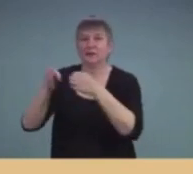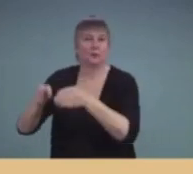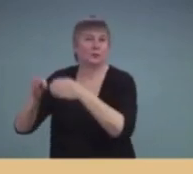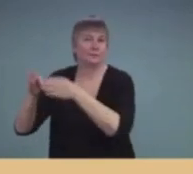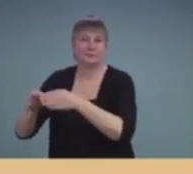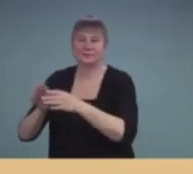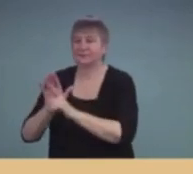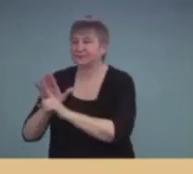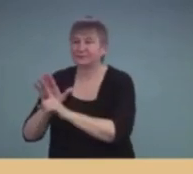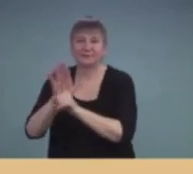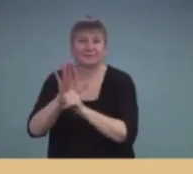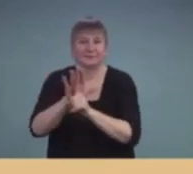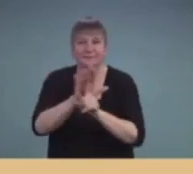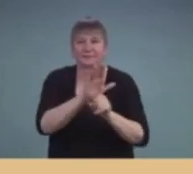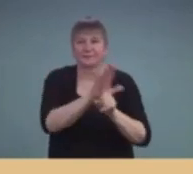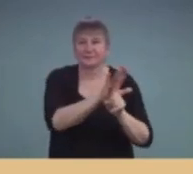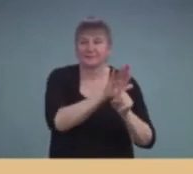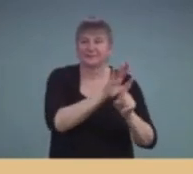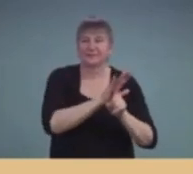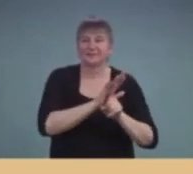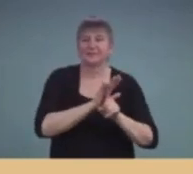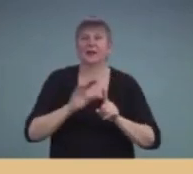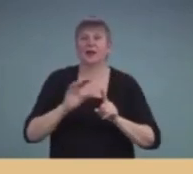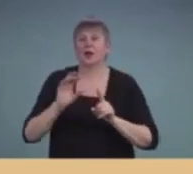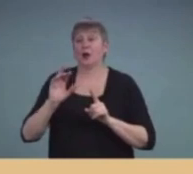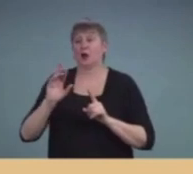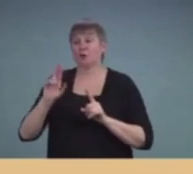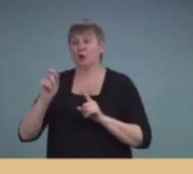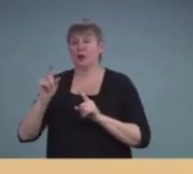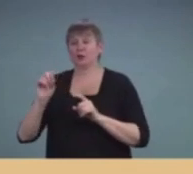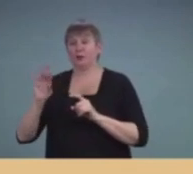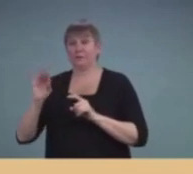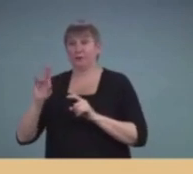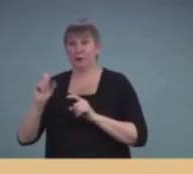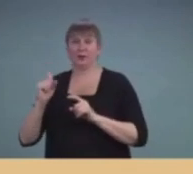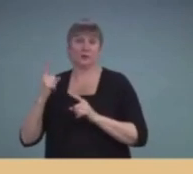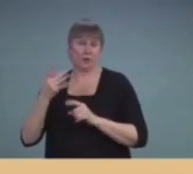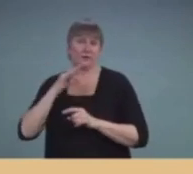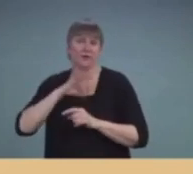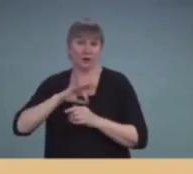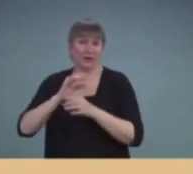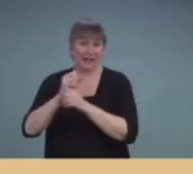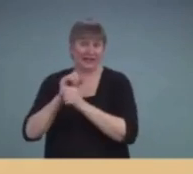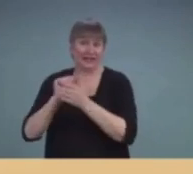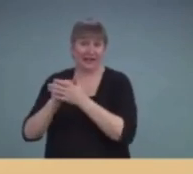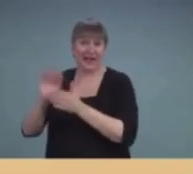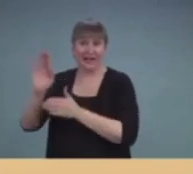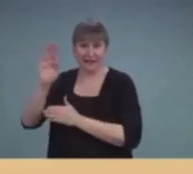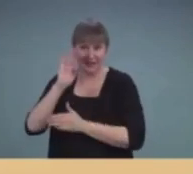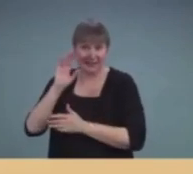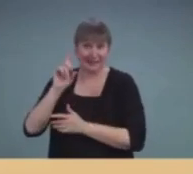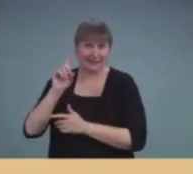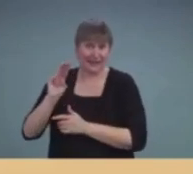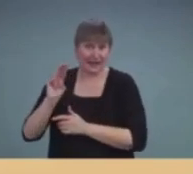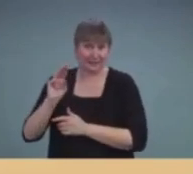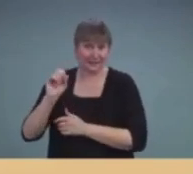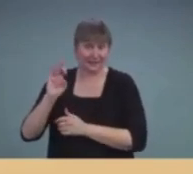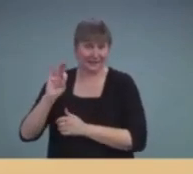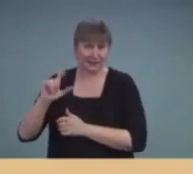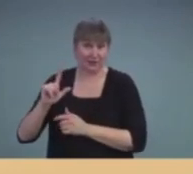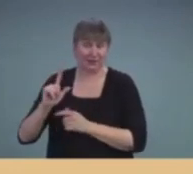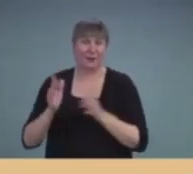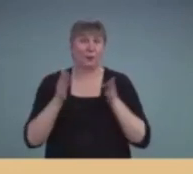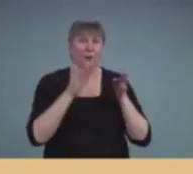Obviously, the advantages of the Roger Focus is that you're getting that DM signal. So it's coming right into the ear. Whereas with the cross